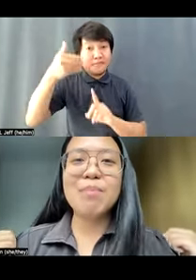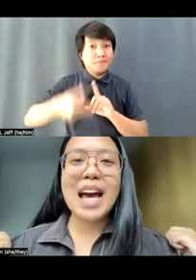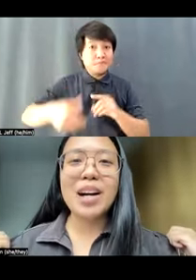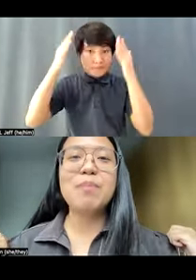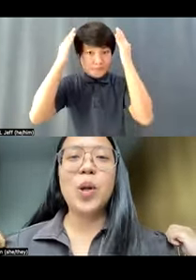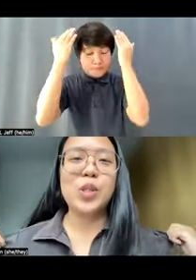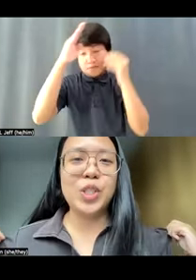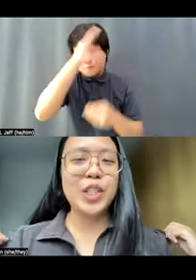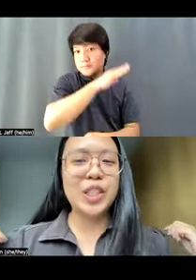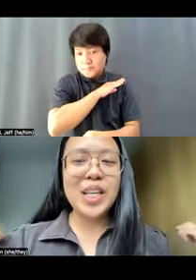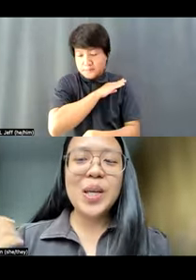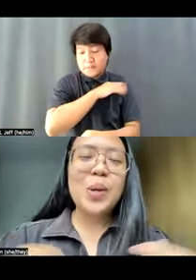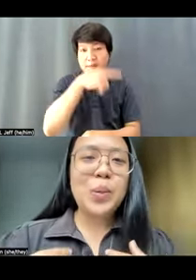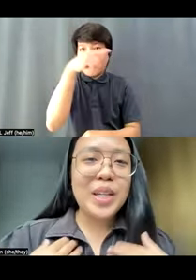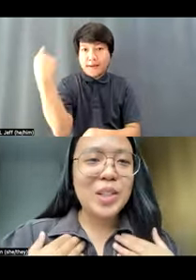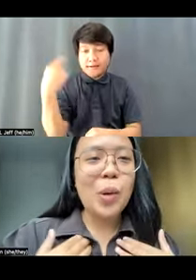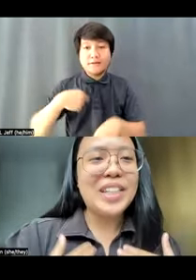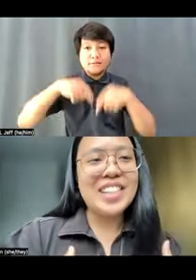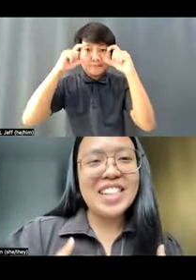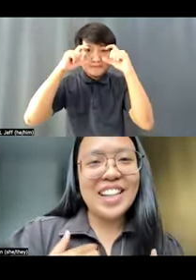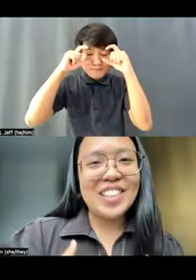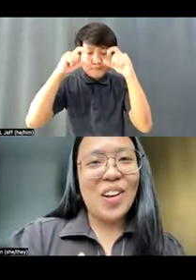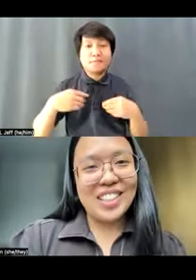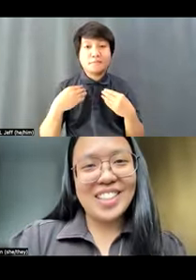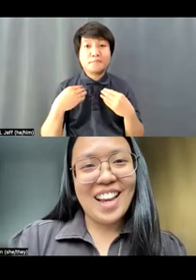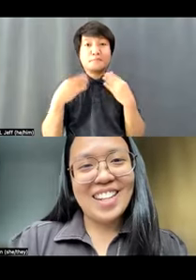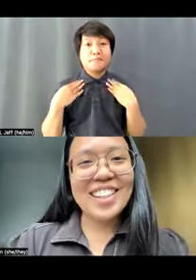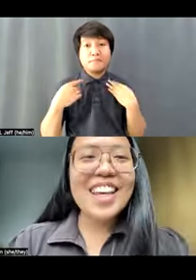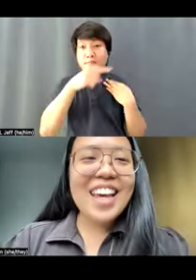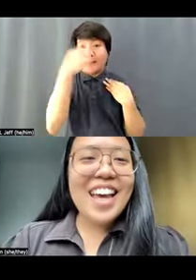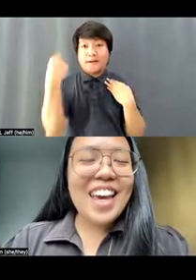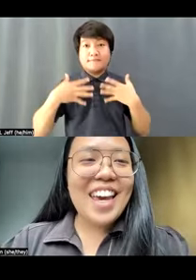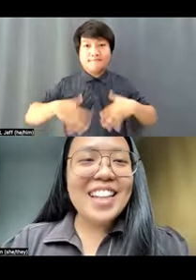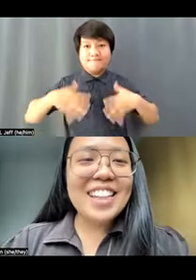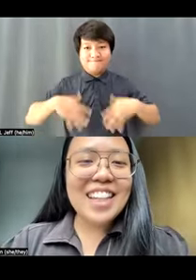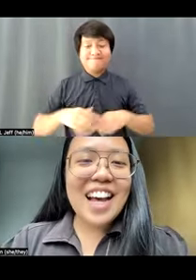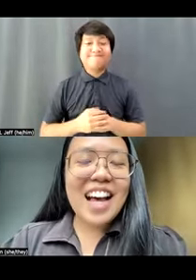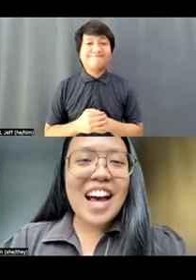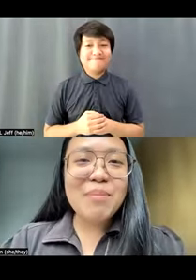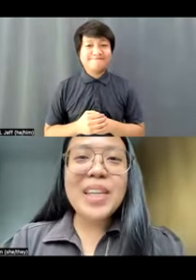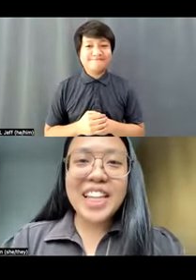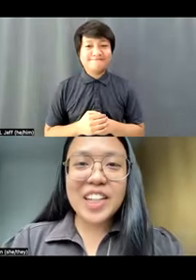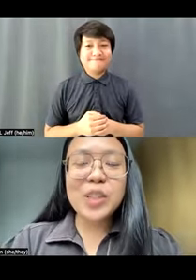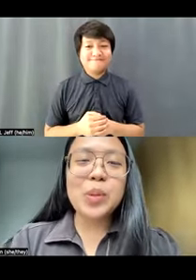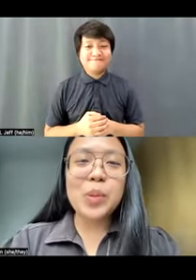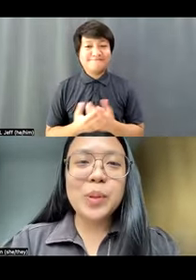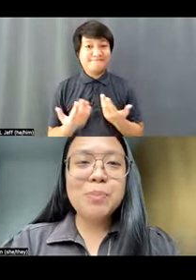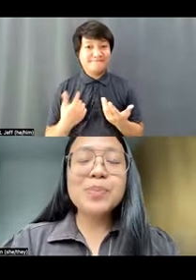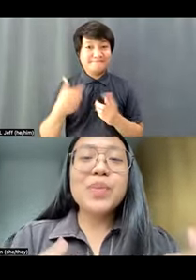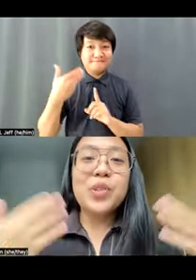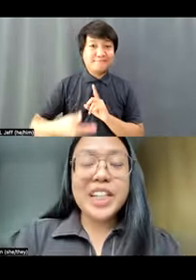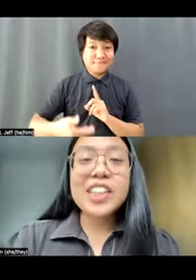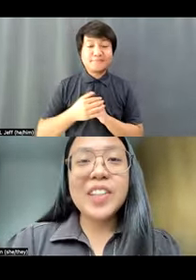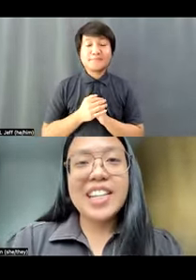wearing a black polo shirt with golden details on the side. And I'm here to